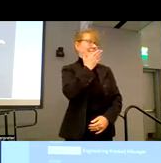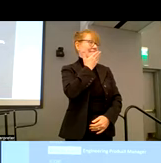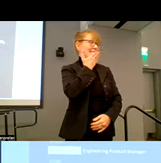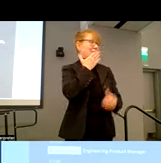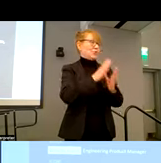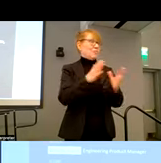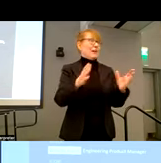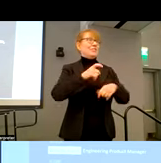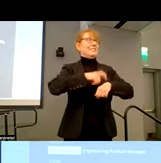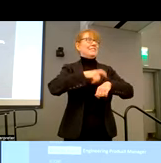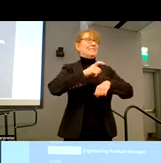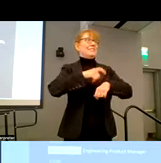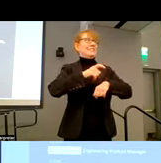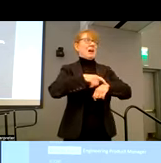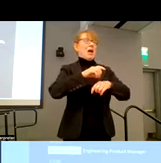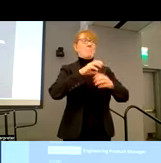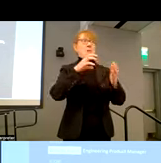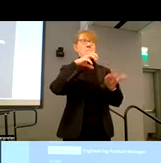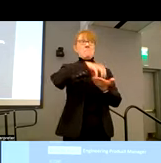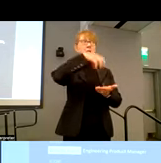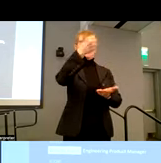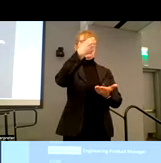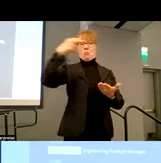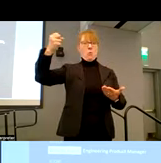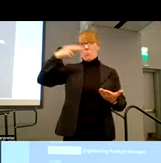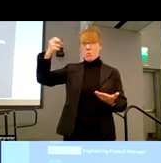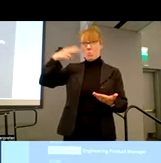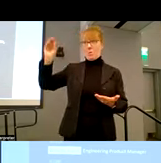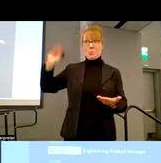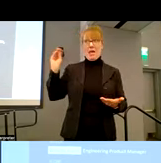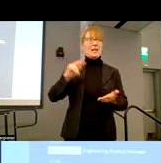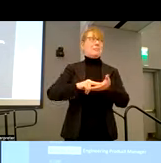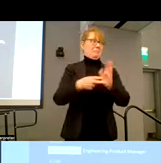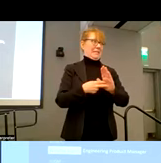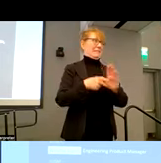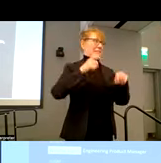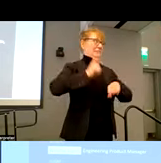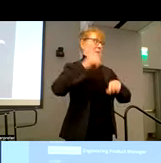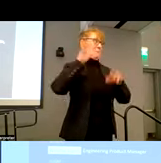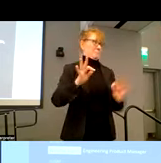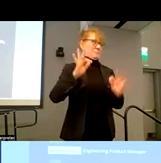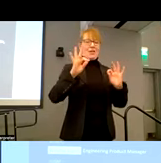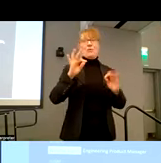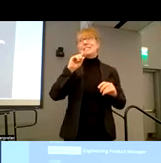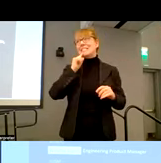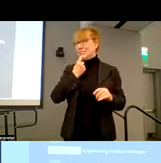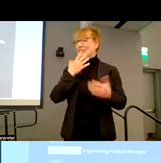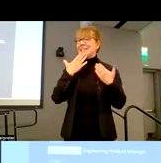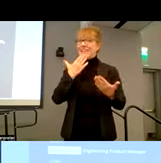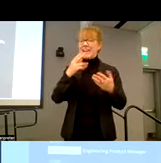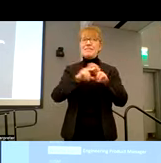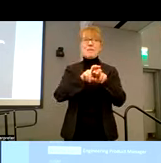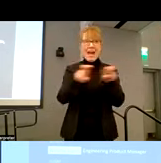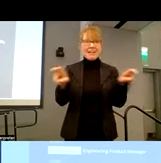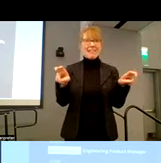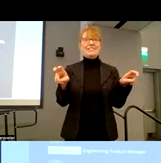didn't run over time. I didn't get hit with any muffins, so that's good. I want to sincerely thank all the panelists today for